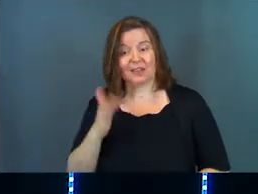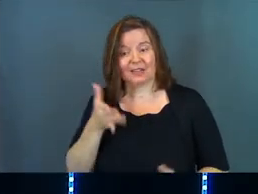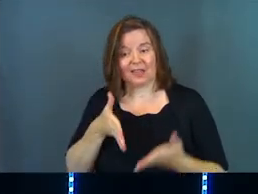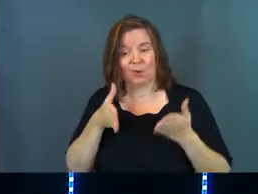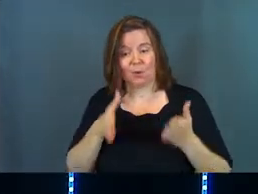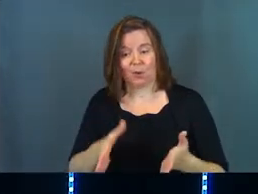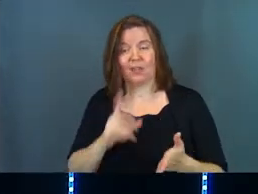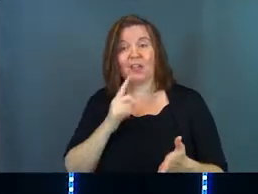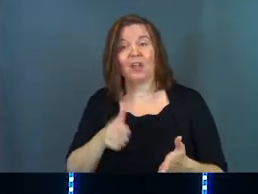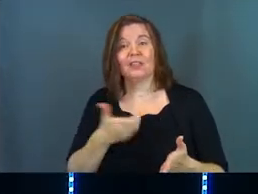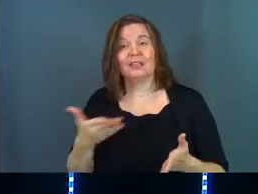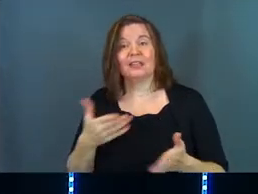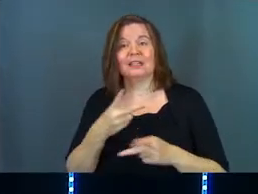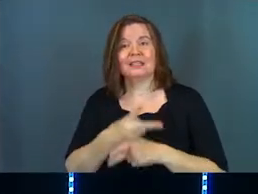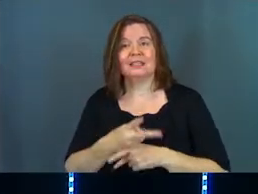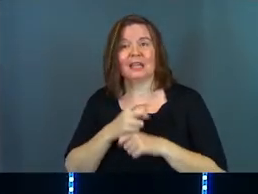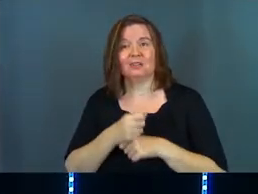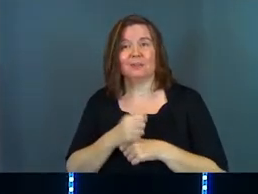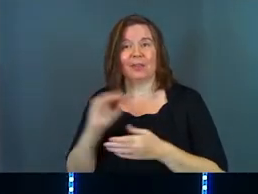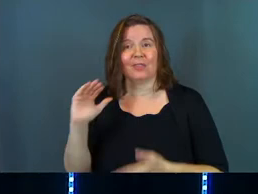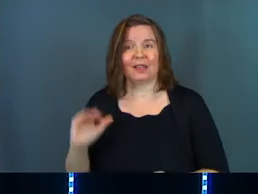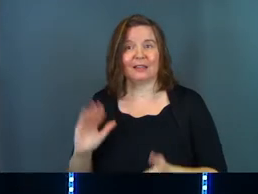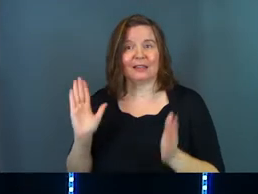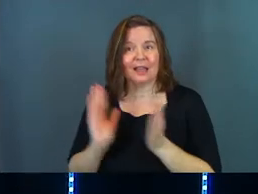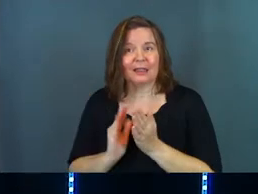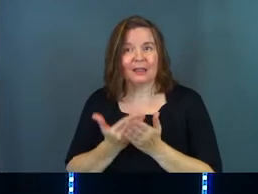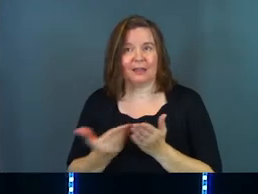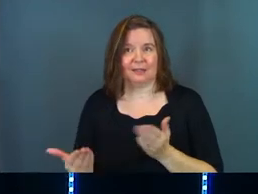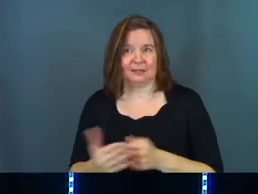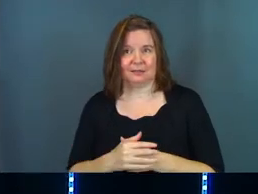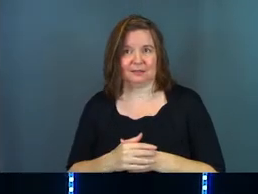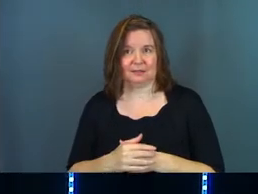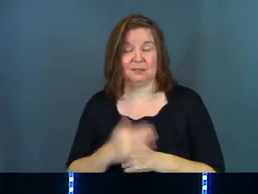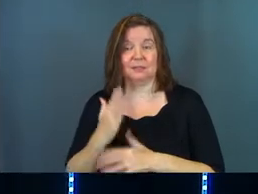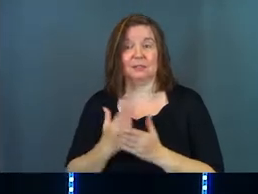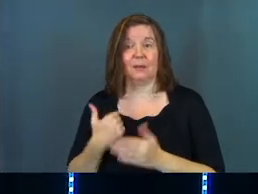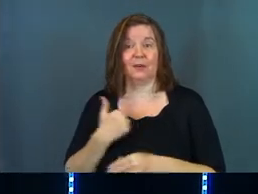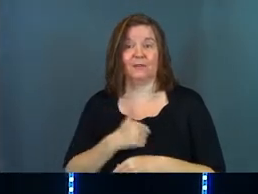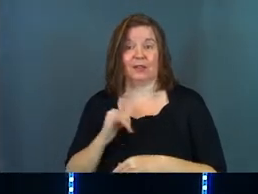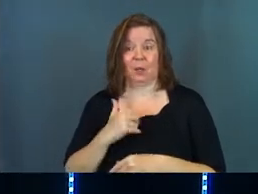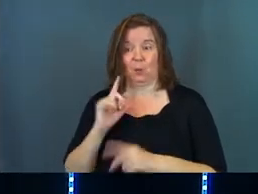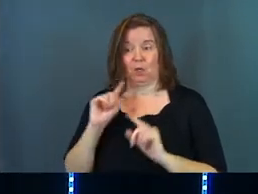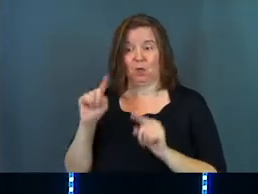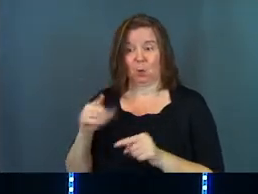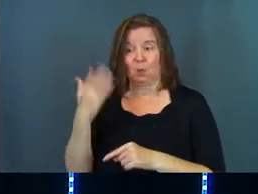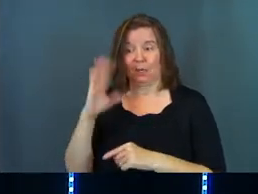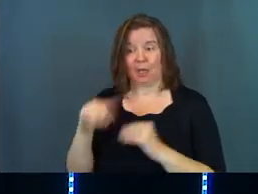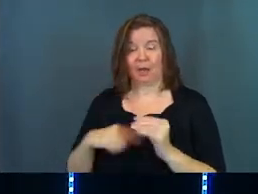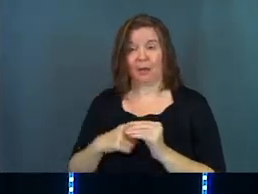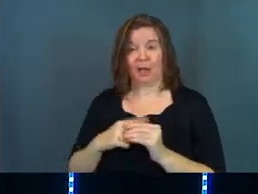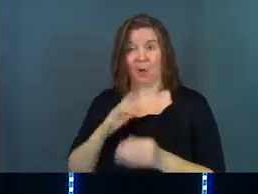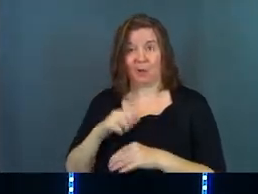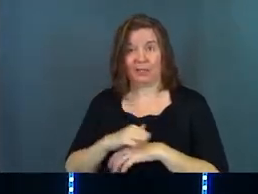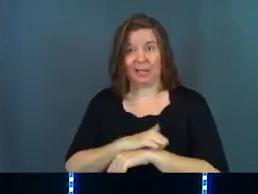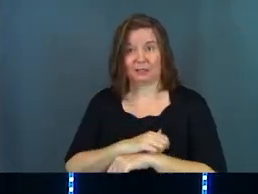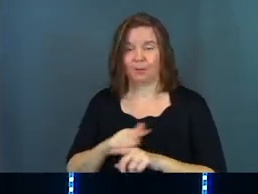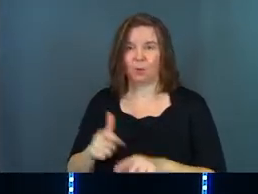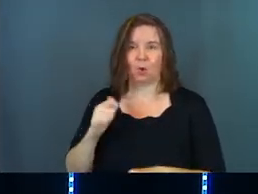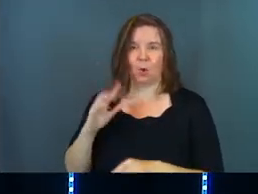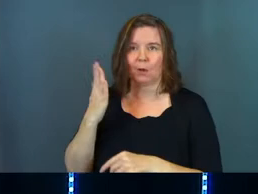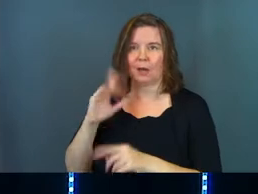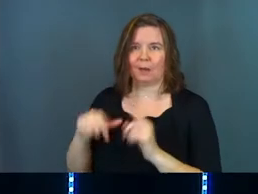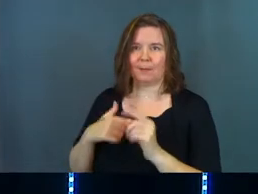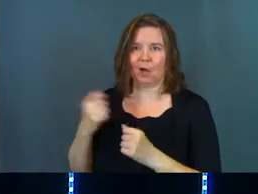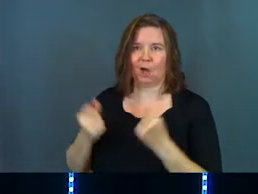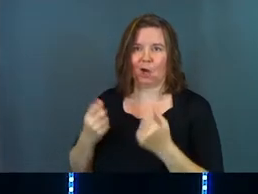is that way. The other thing is he cares about little things. Some of us, it's like we can go to God about cancer, but we won't go